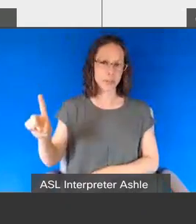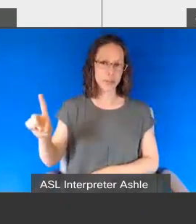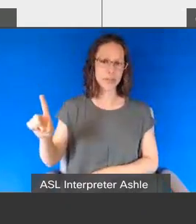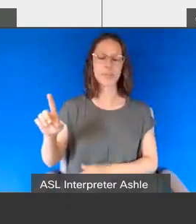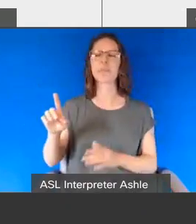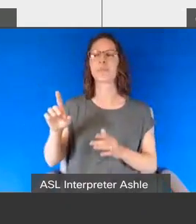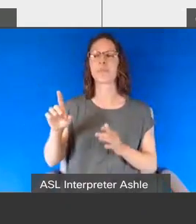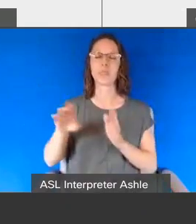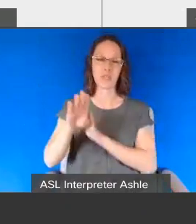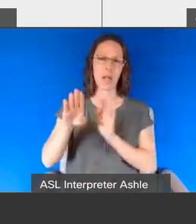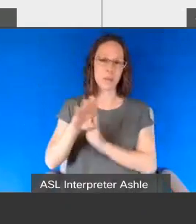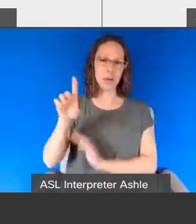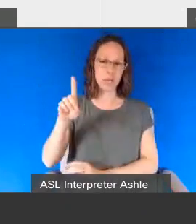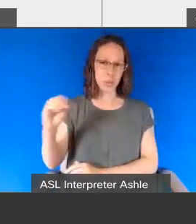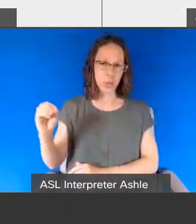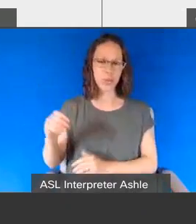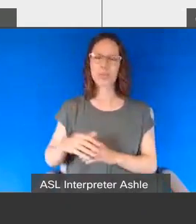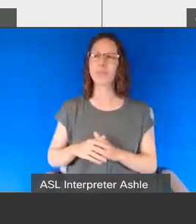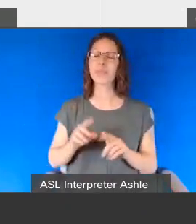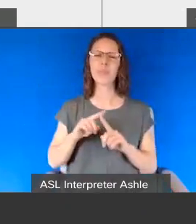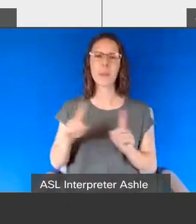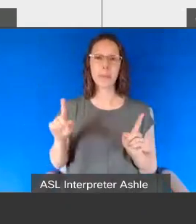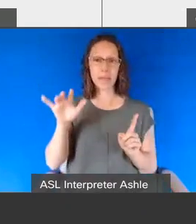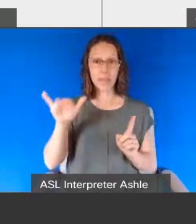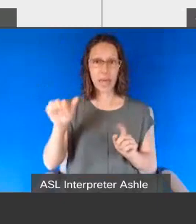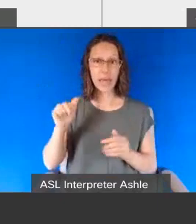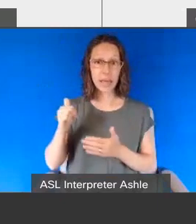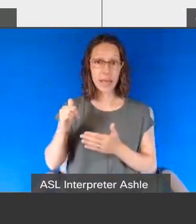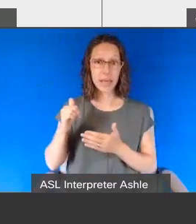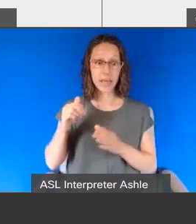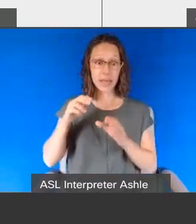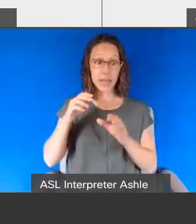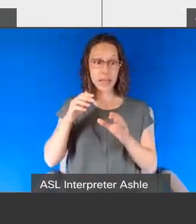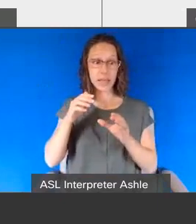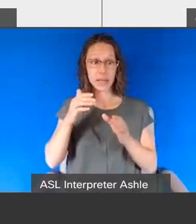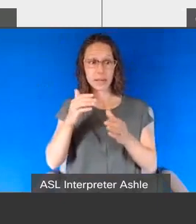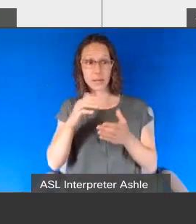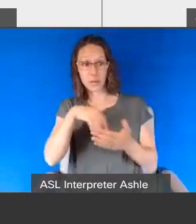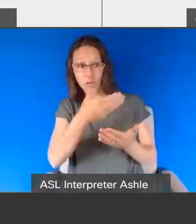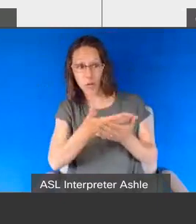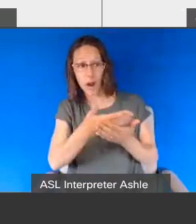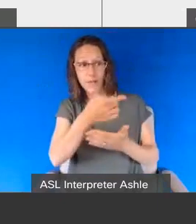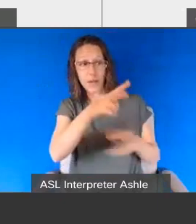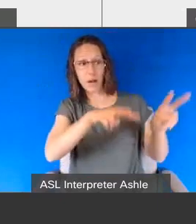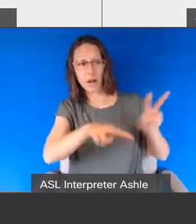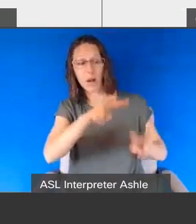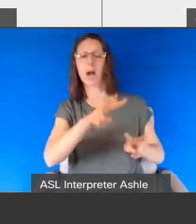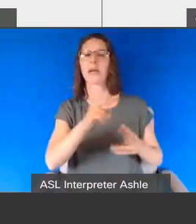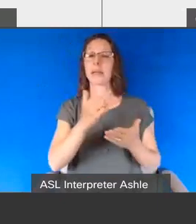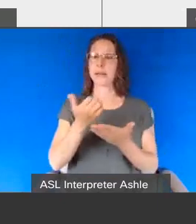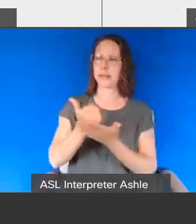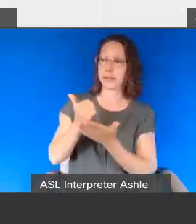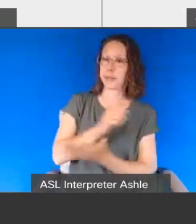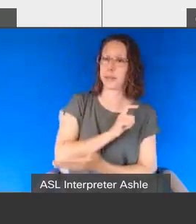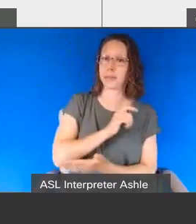same type of early intervention can oftentimes prevent the person on the spectrum or the person with the mental health the